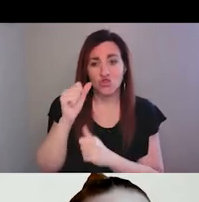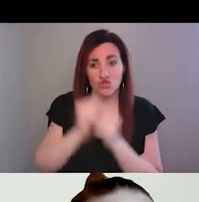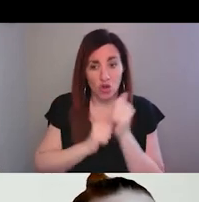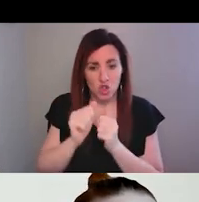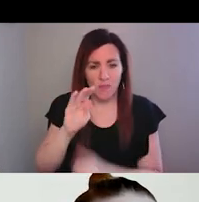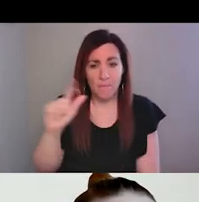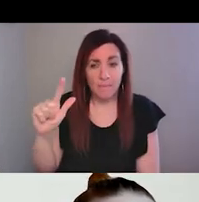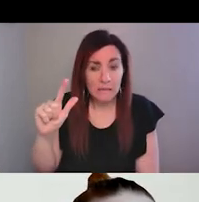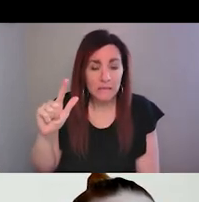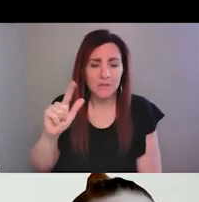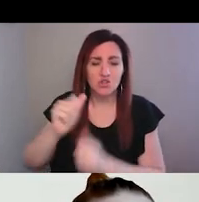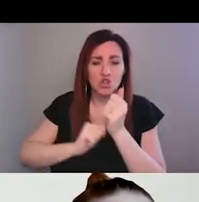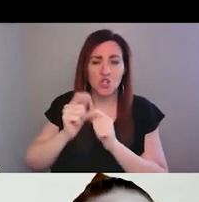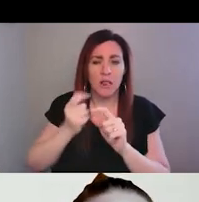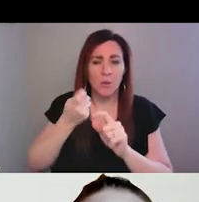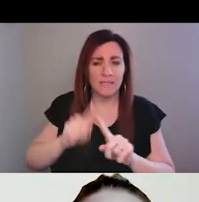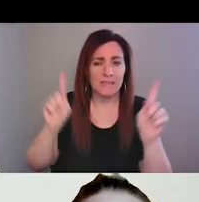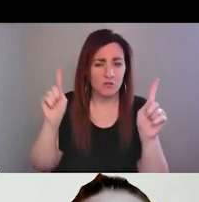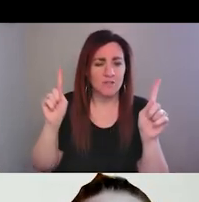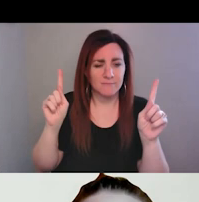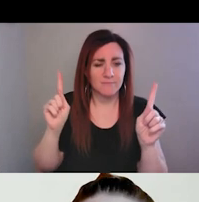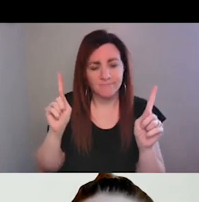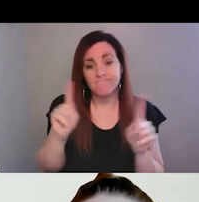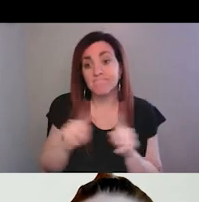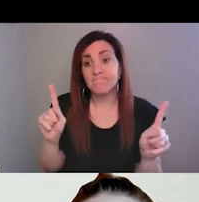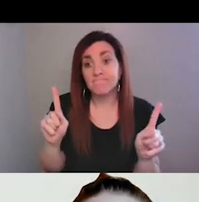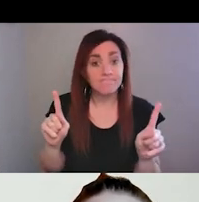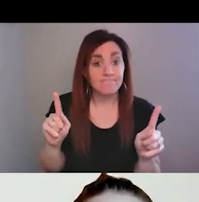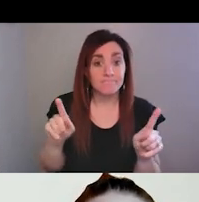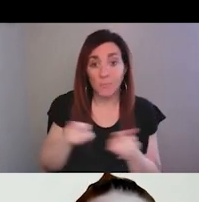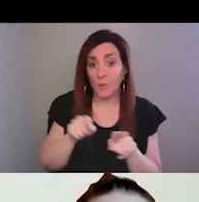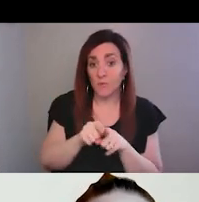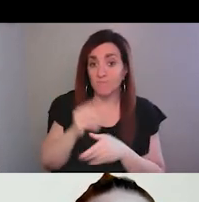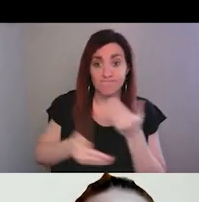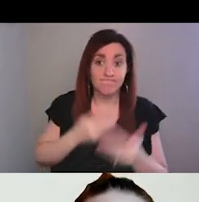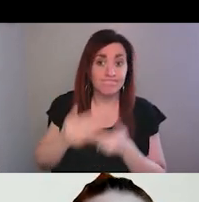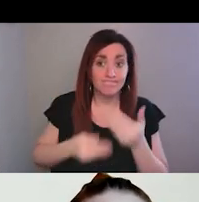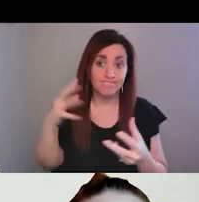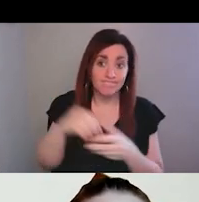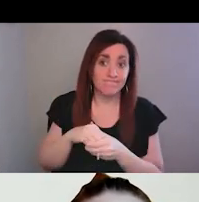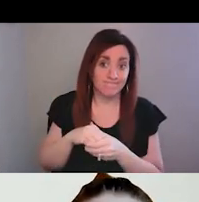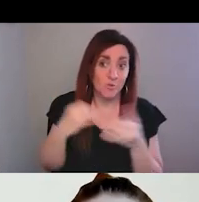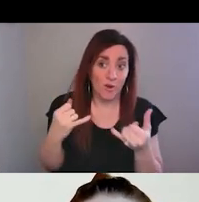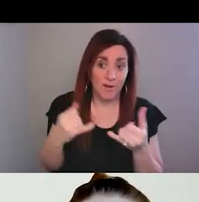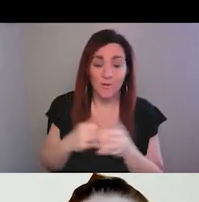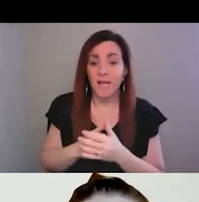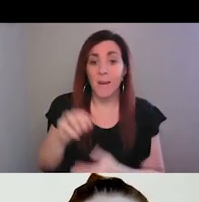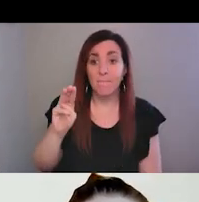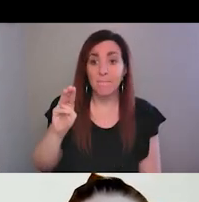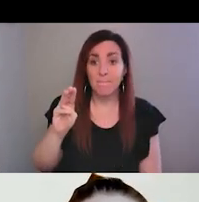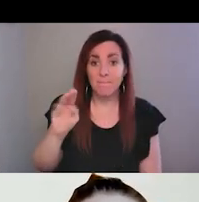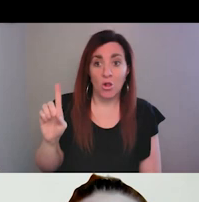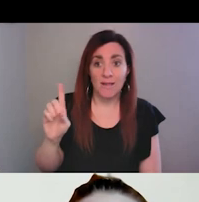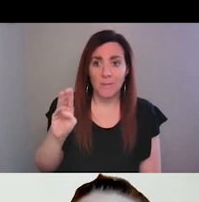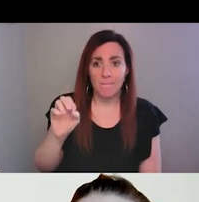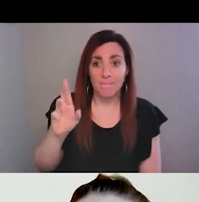little differently. Um, but that is also moving through the process, um, as is Maryland has a 988